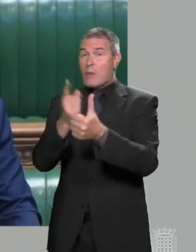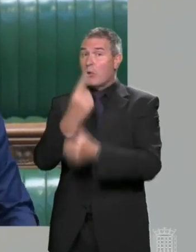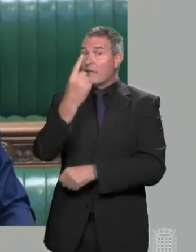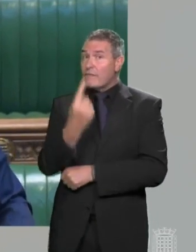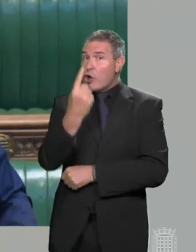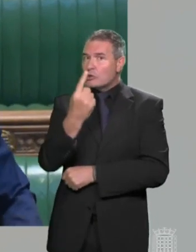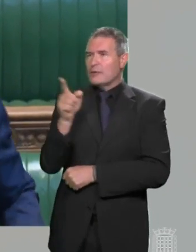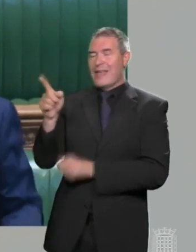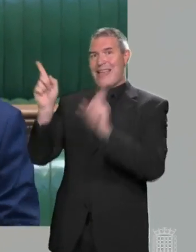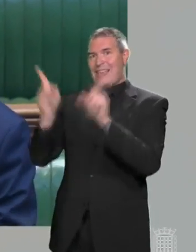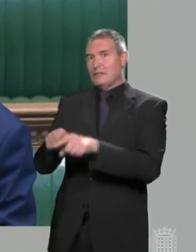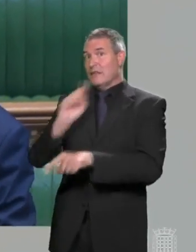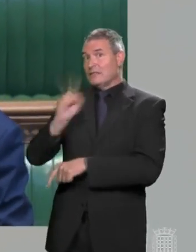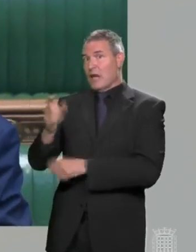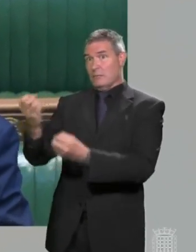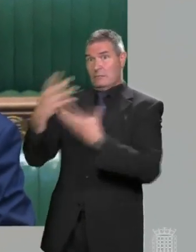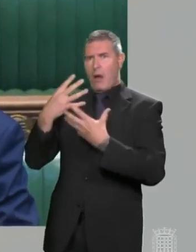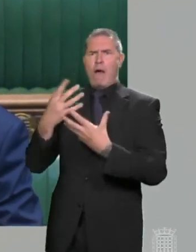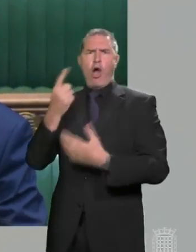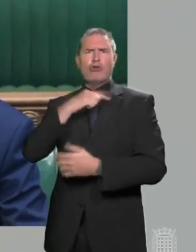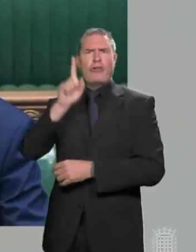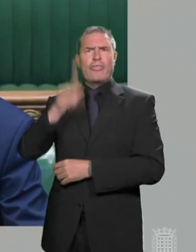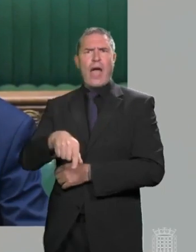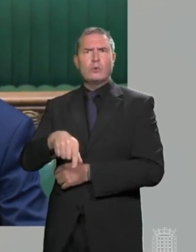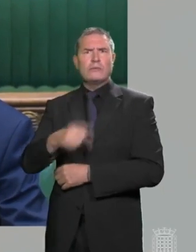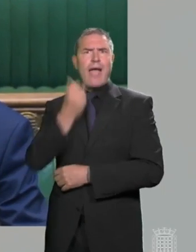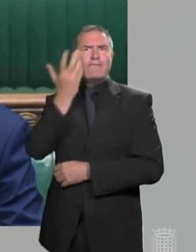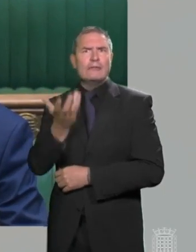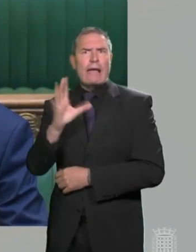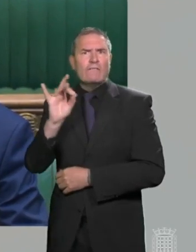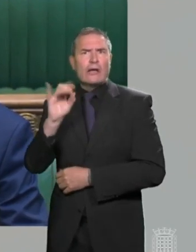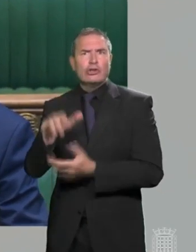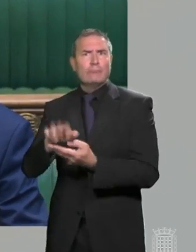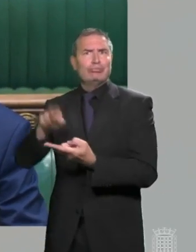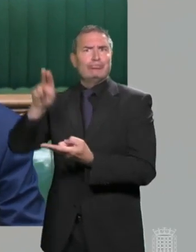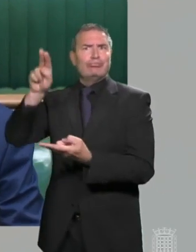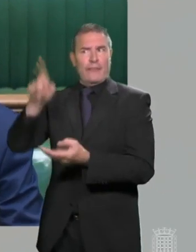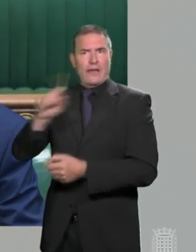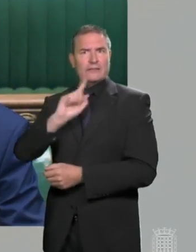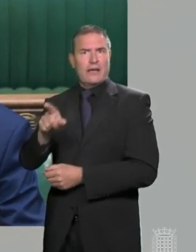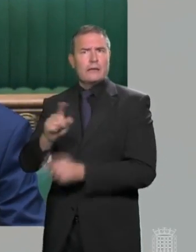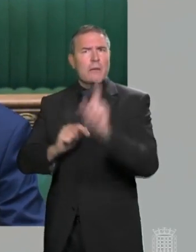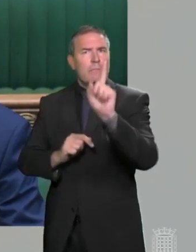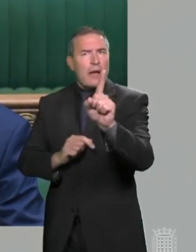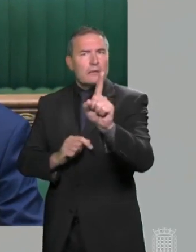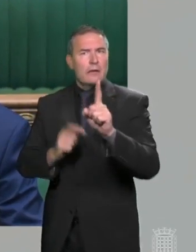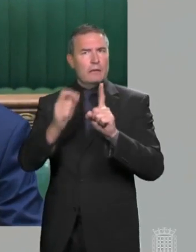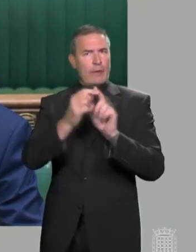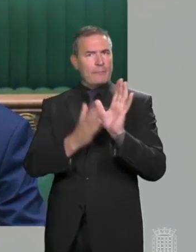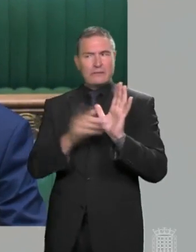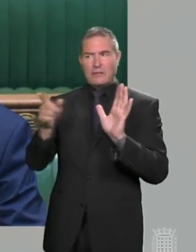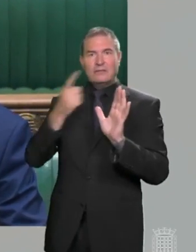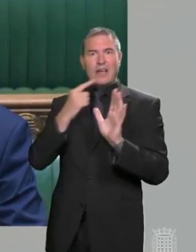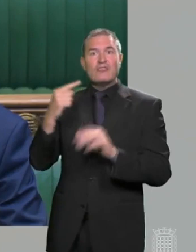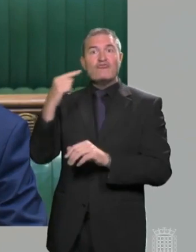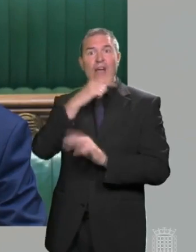India was reporting that over 100,000 new infections were rising a day, and rising. But the Prime Minister kept India off the red